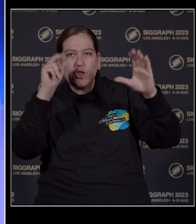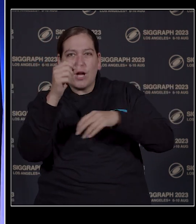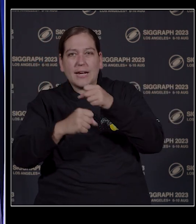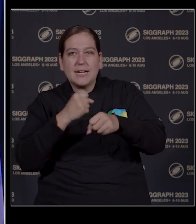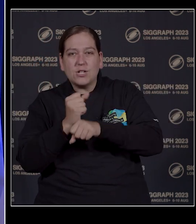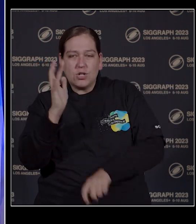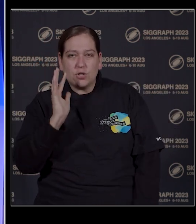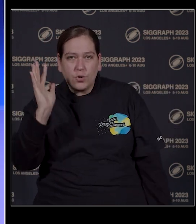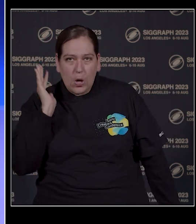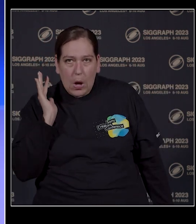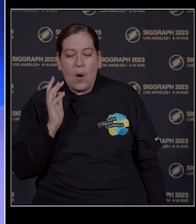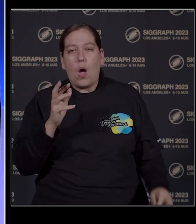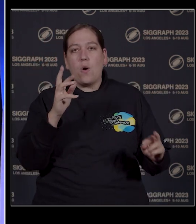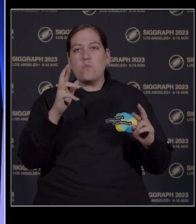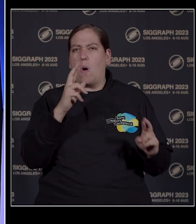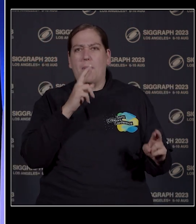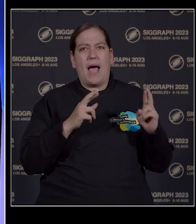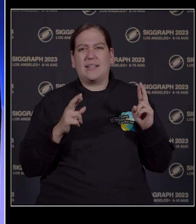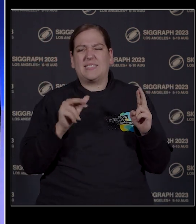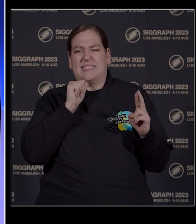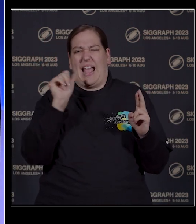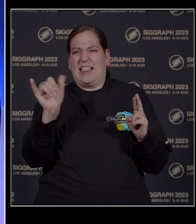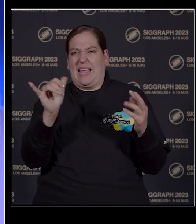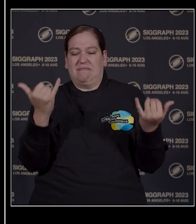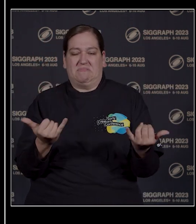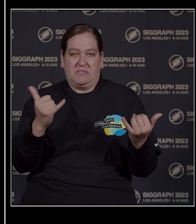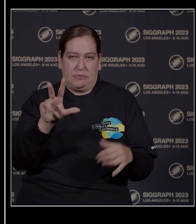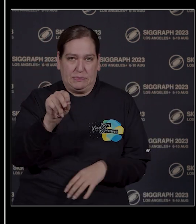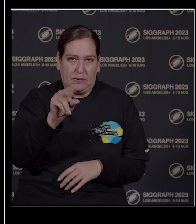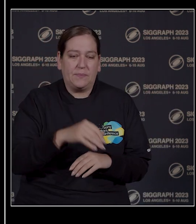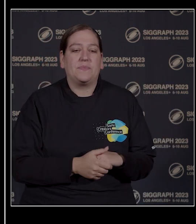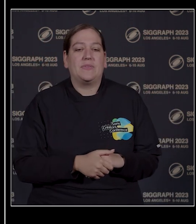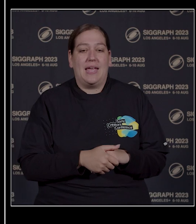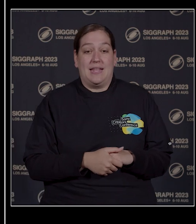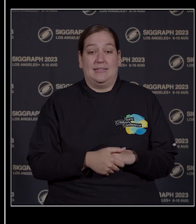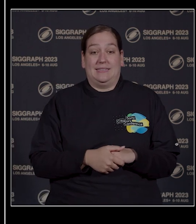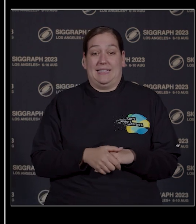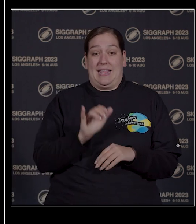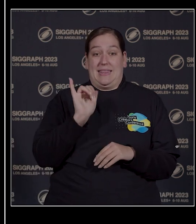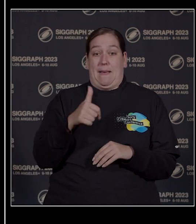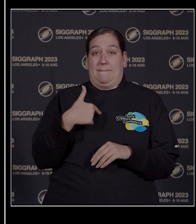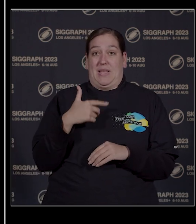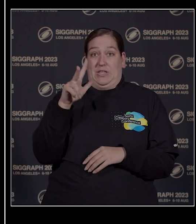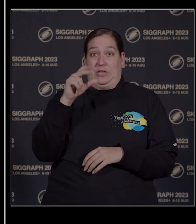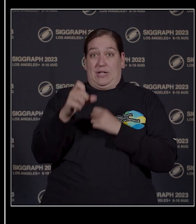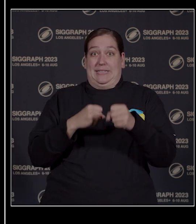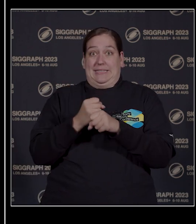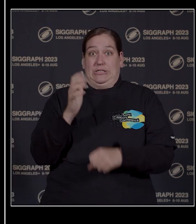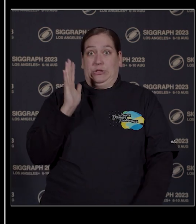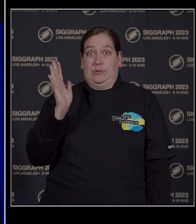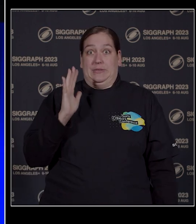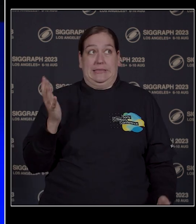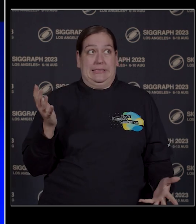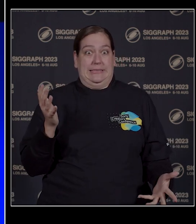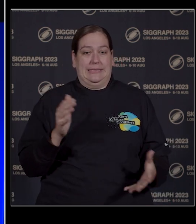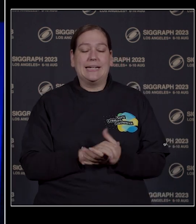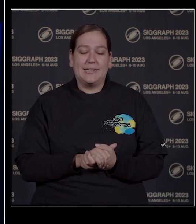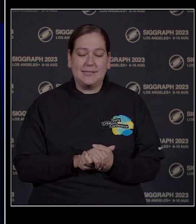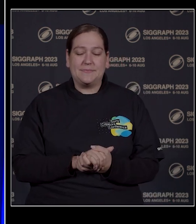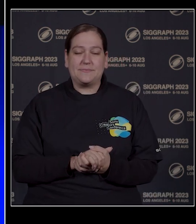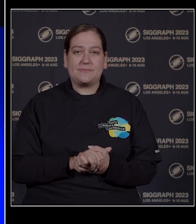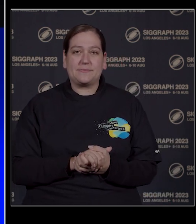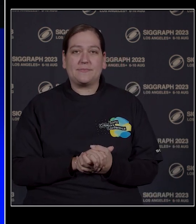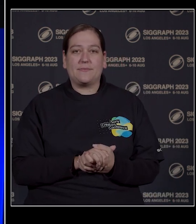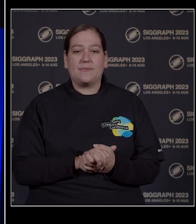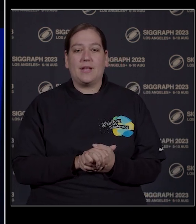robotics wasn't where it is today, and this is me 30 years ago, so anyway. We didn't think